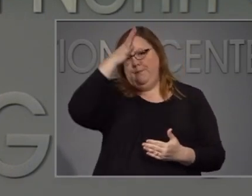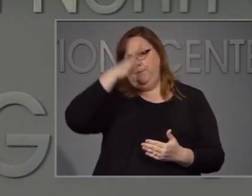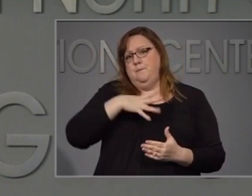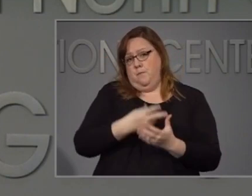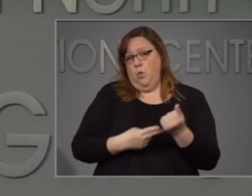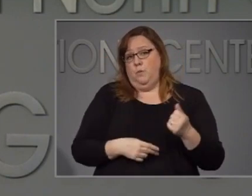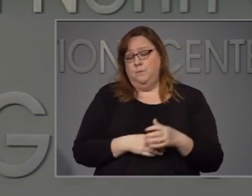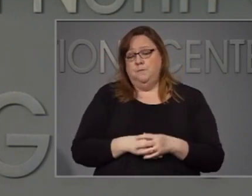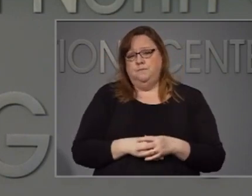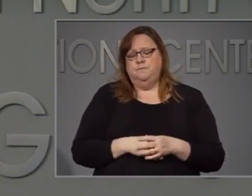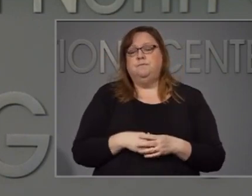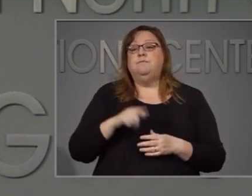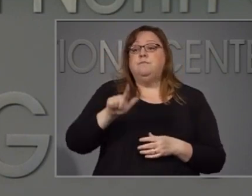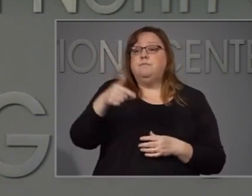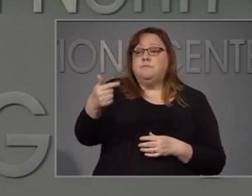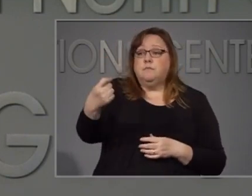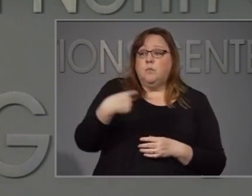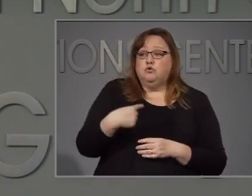Next question, please.